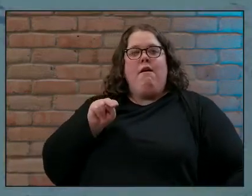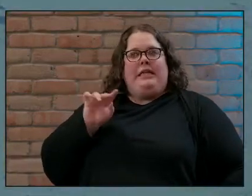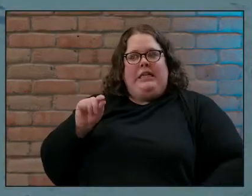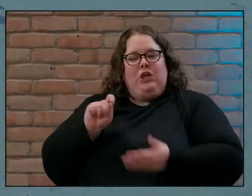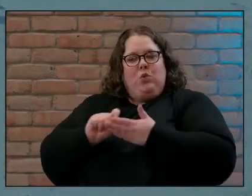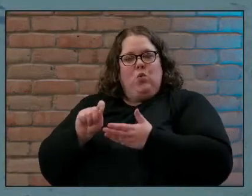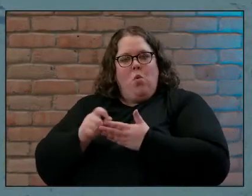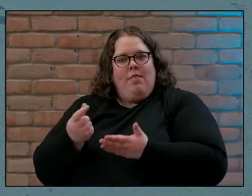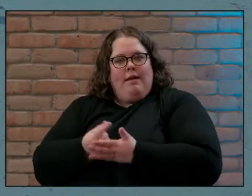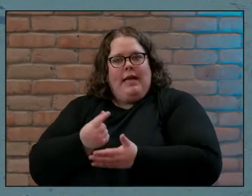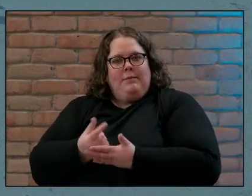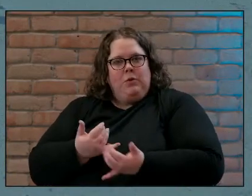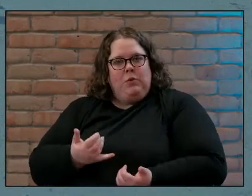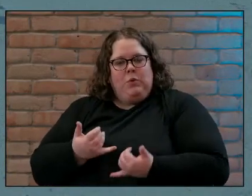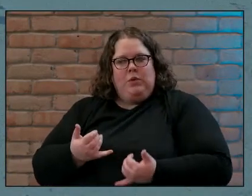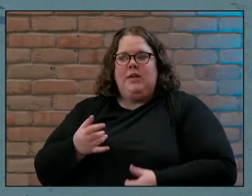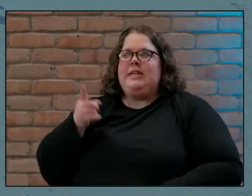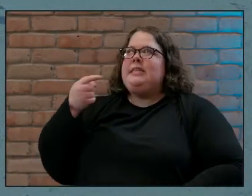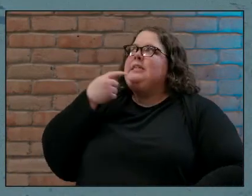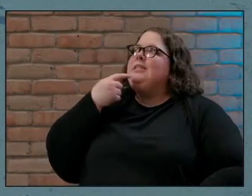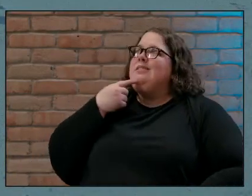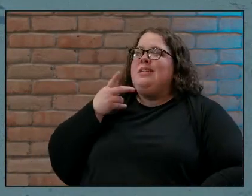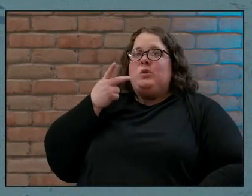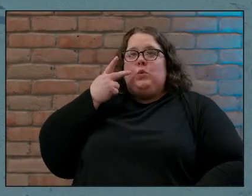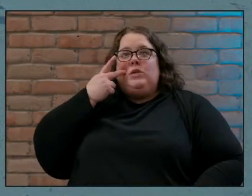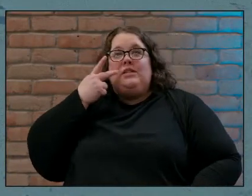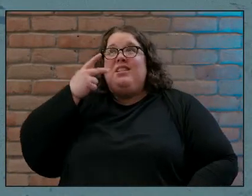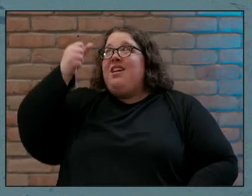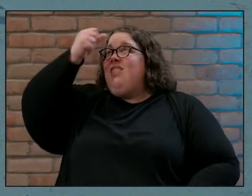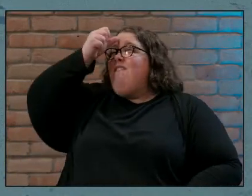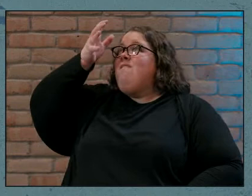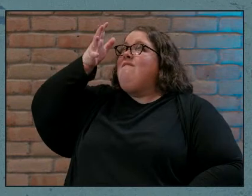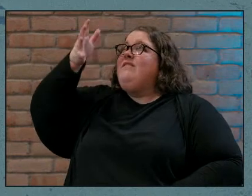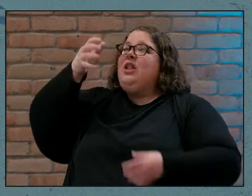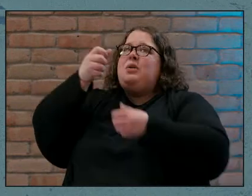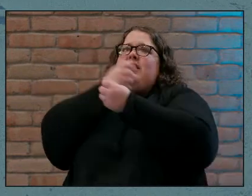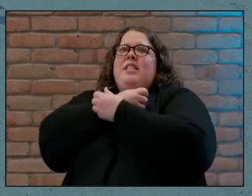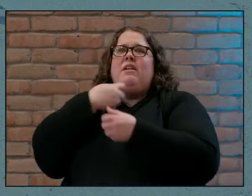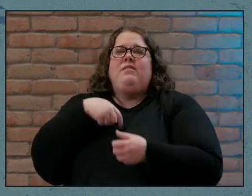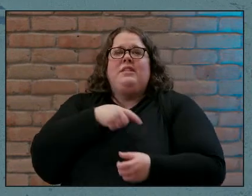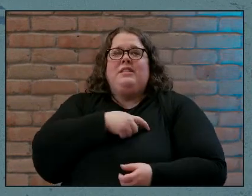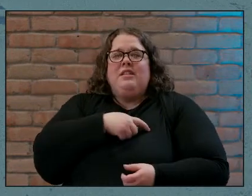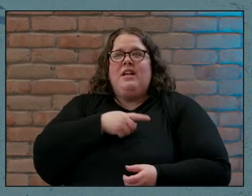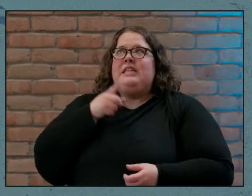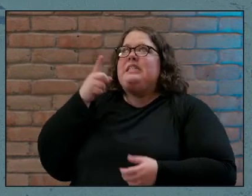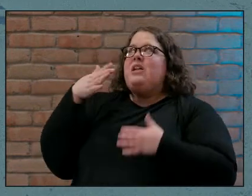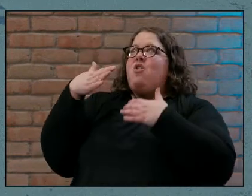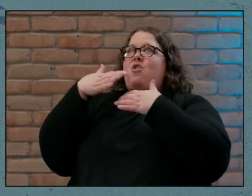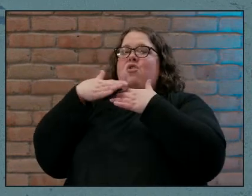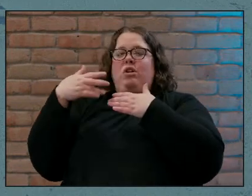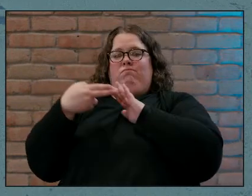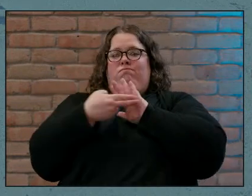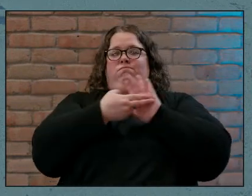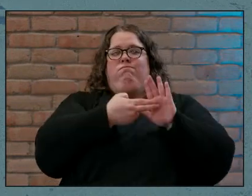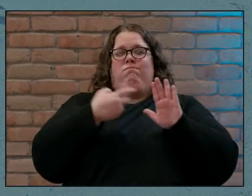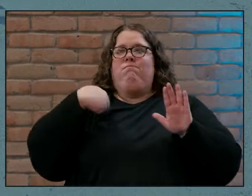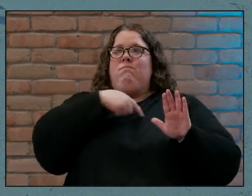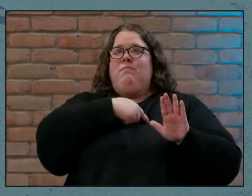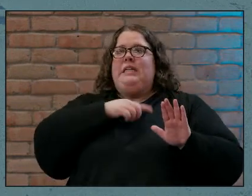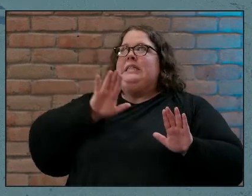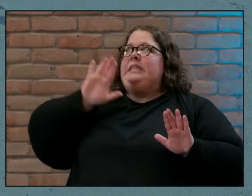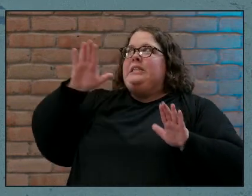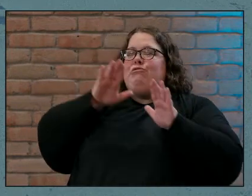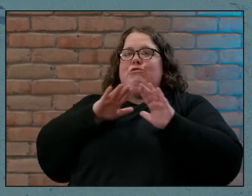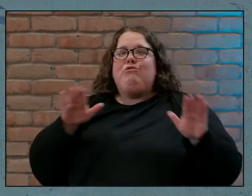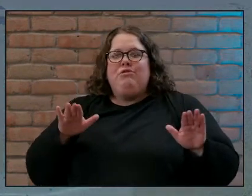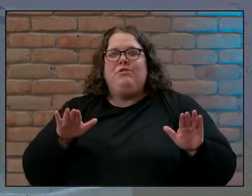reading talking he says see how very much our father loves us for look he calls us his children and that is what